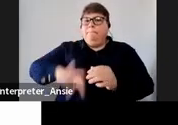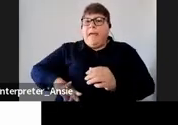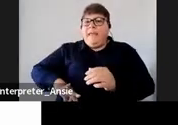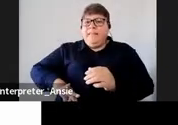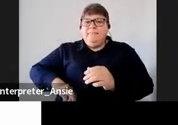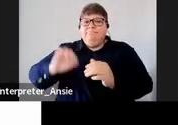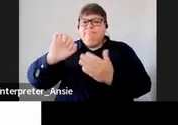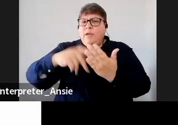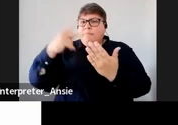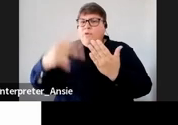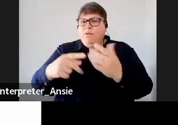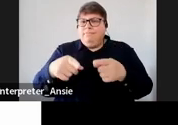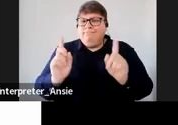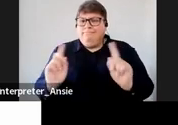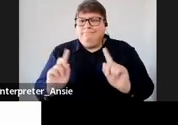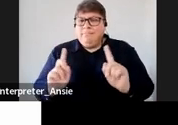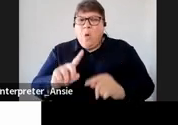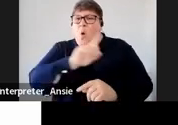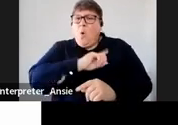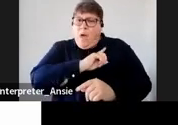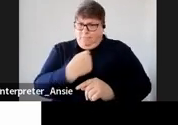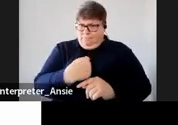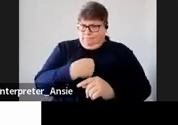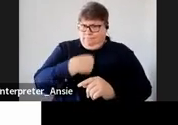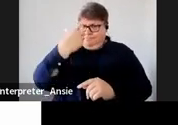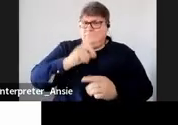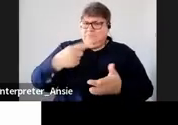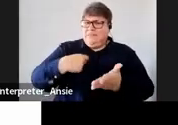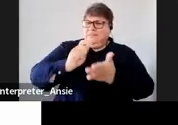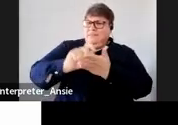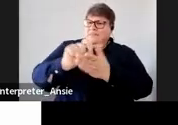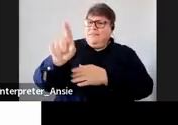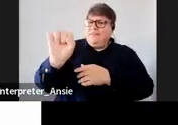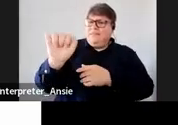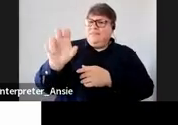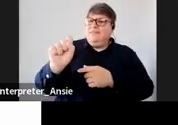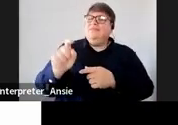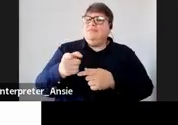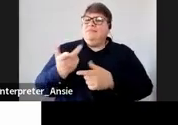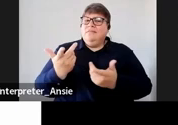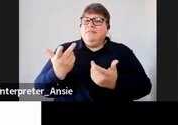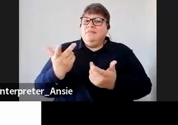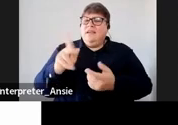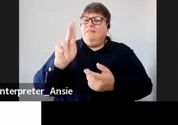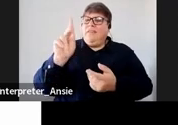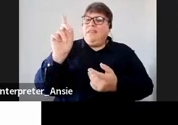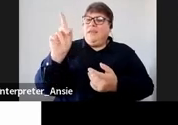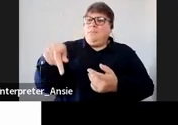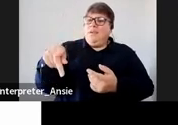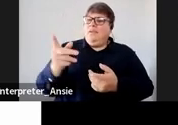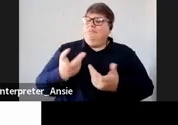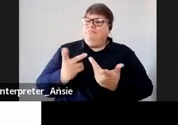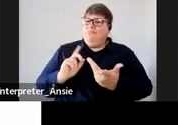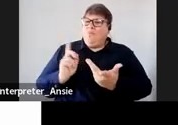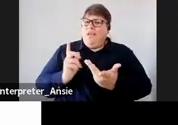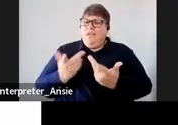program itself I mean why should I apply why should I consider VDP under what circumstances am I supposed